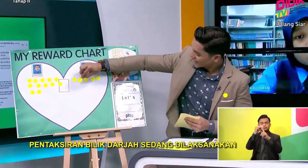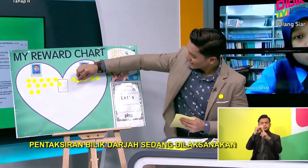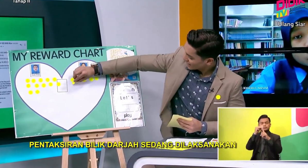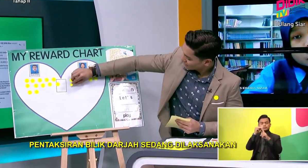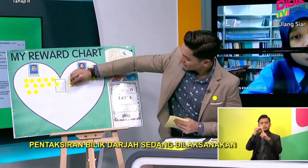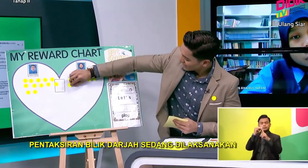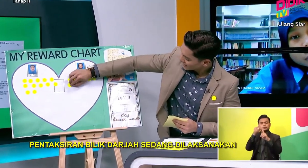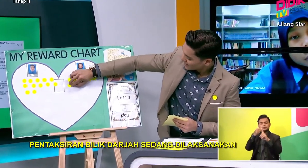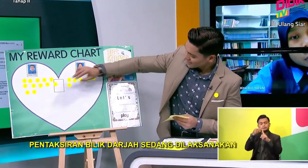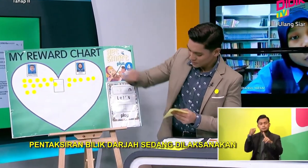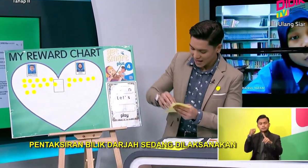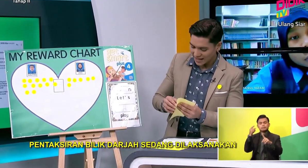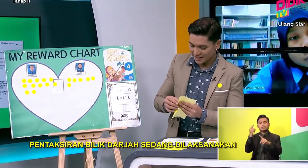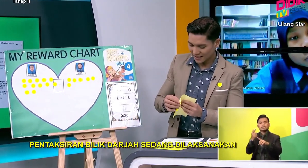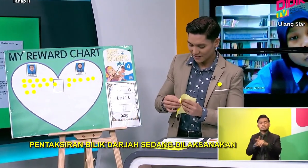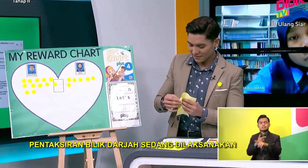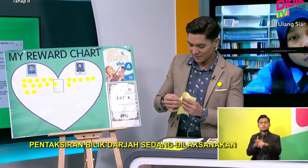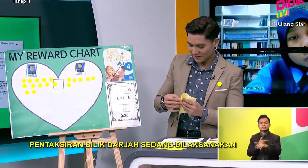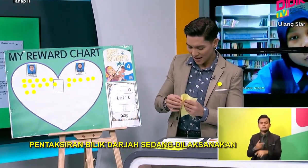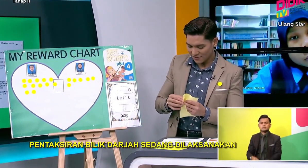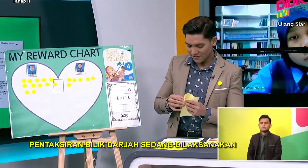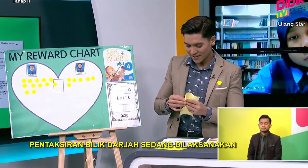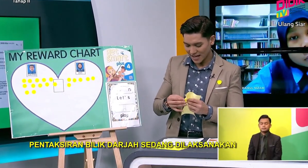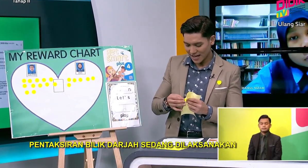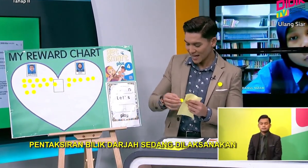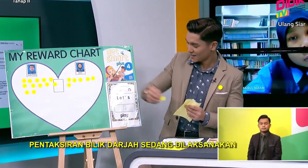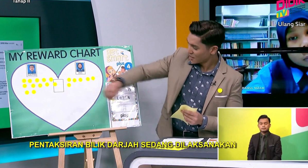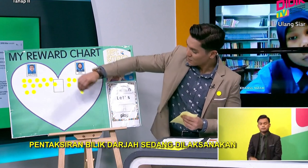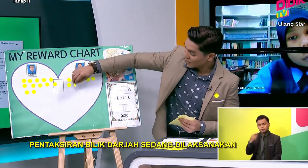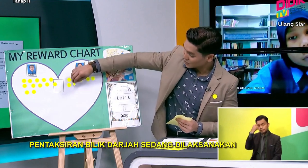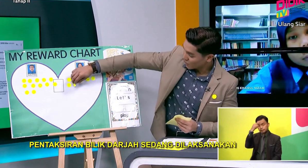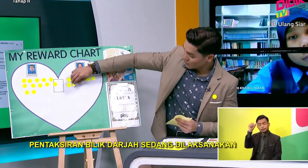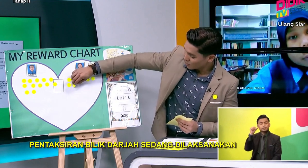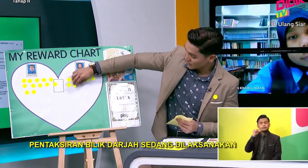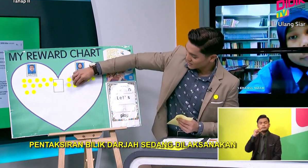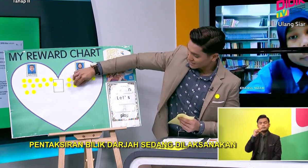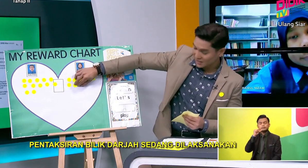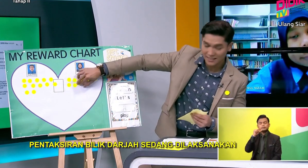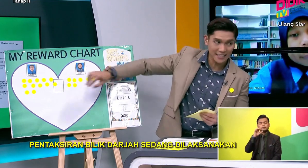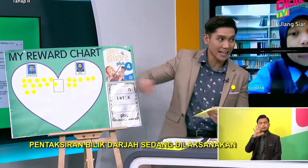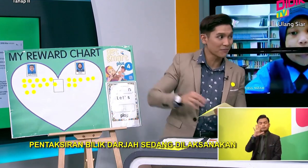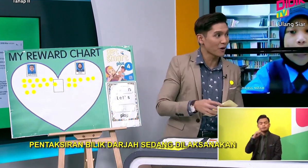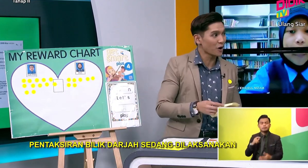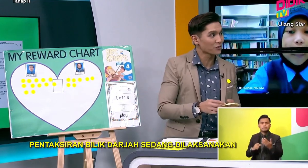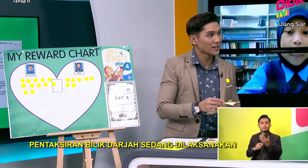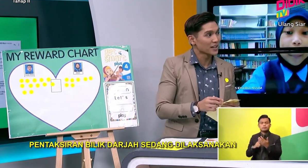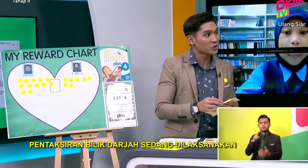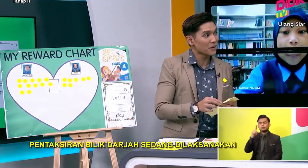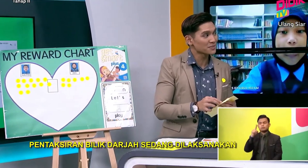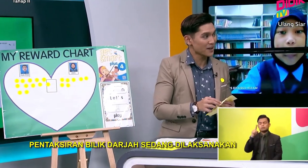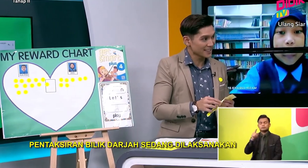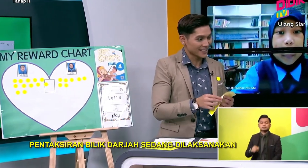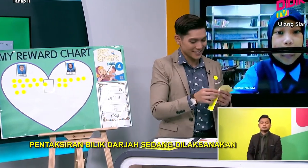Right. Oh. Okay. And for Anies, we add five and plus one more because she gave the name of